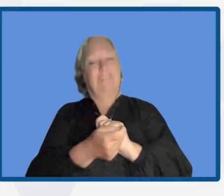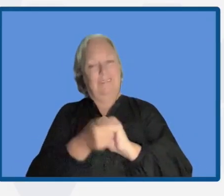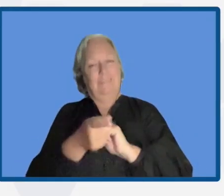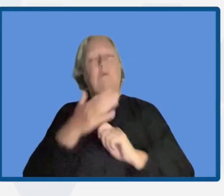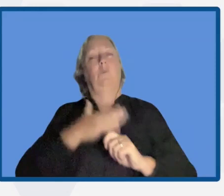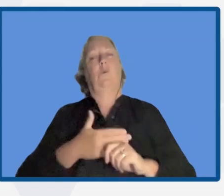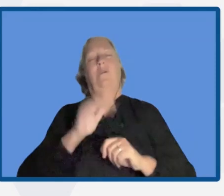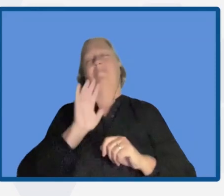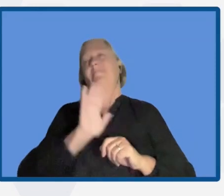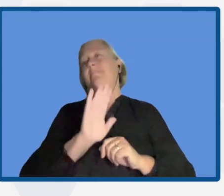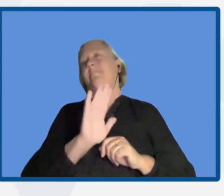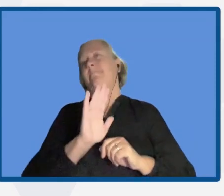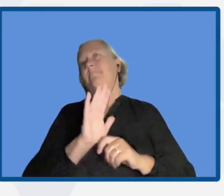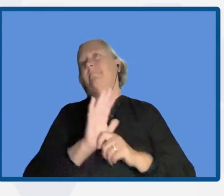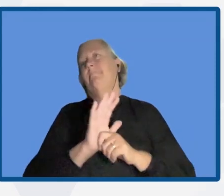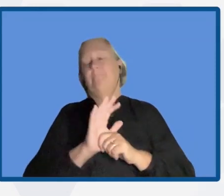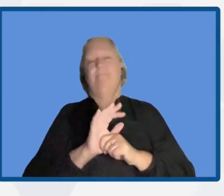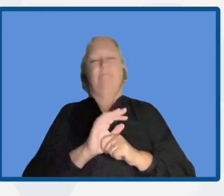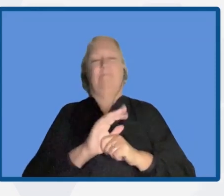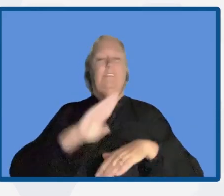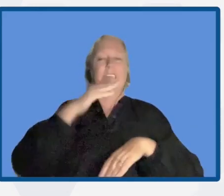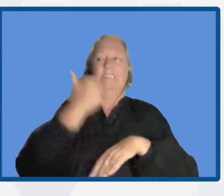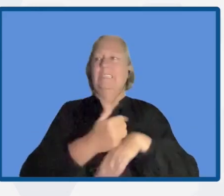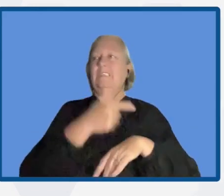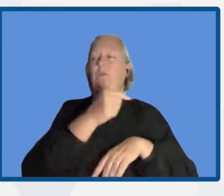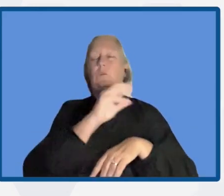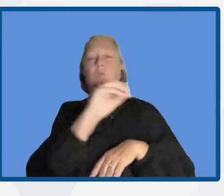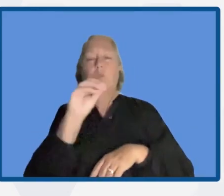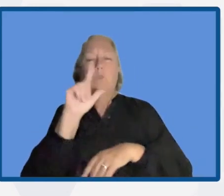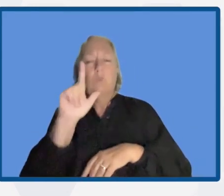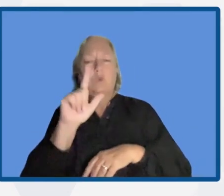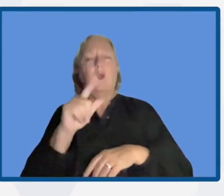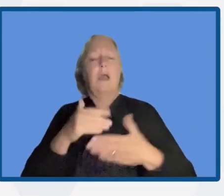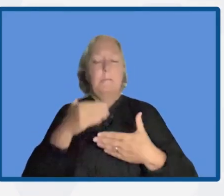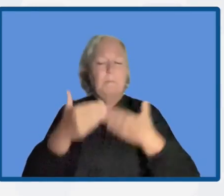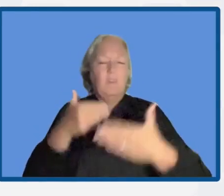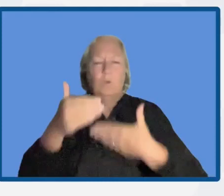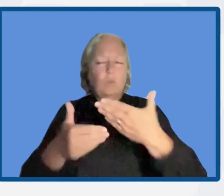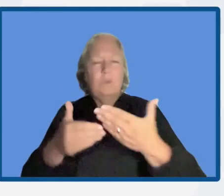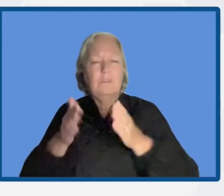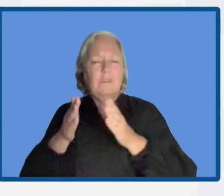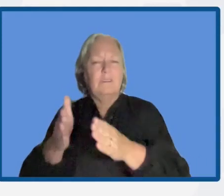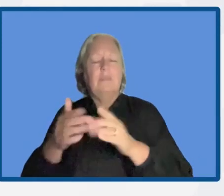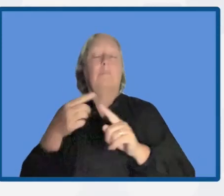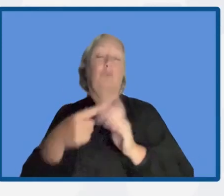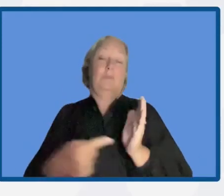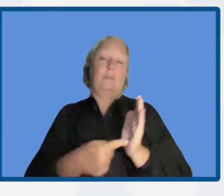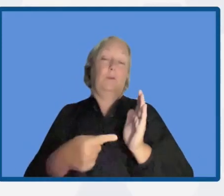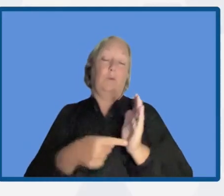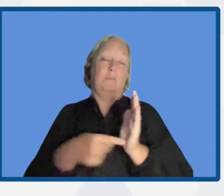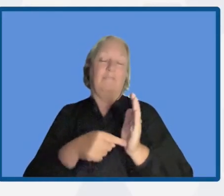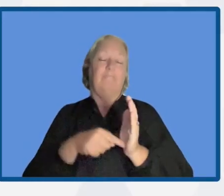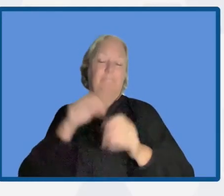major tools and methodologies that are related to science and technology as well. Number four,